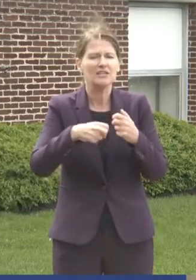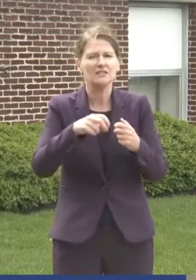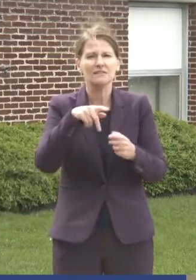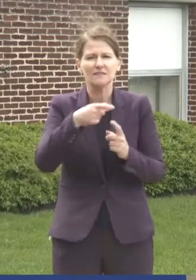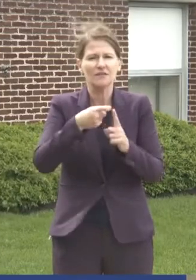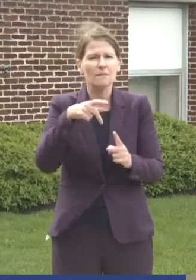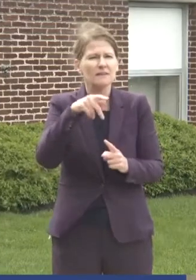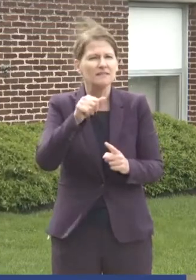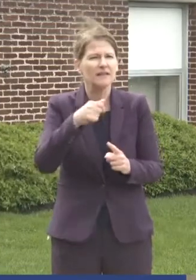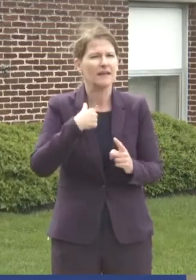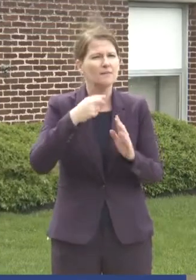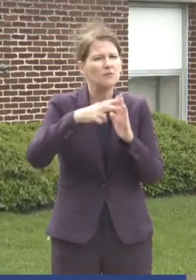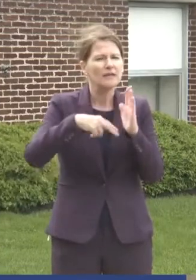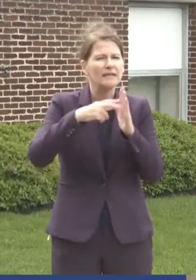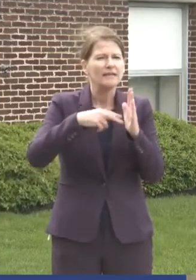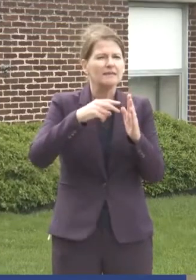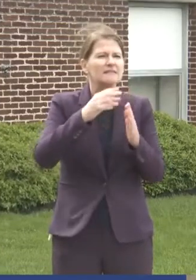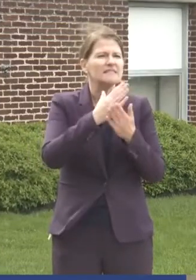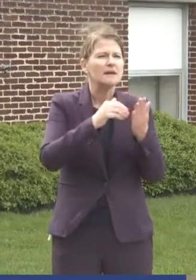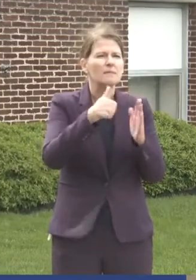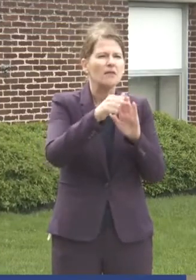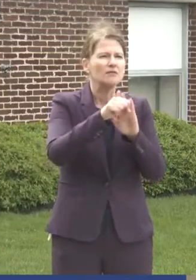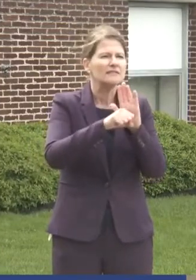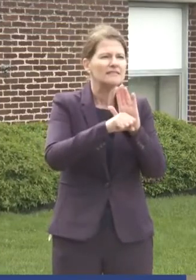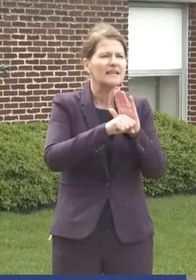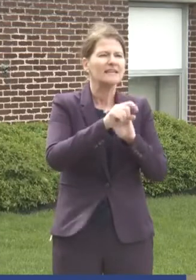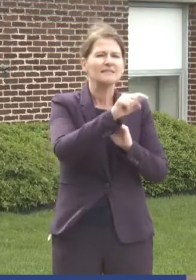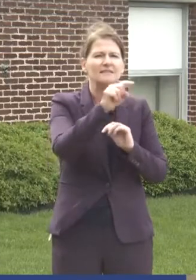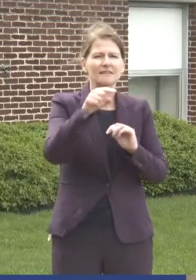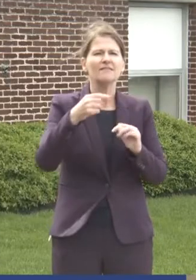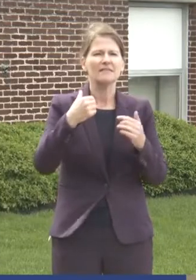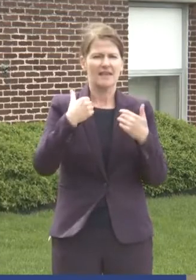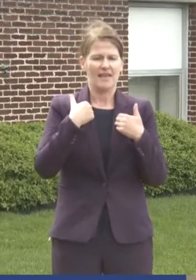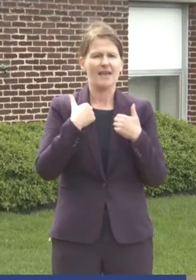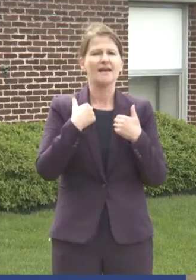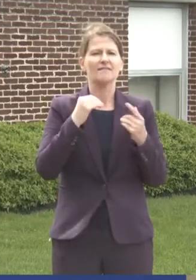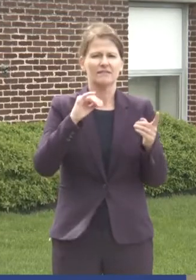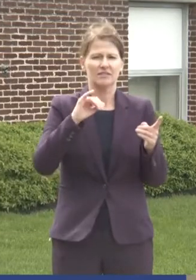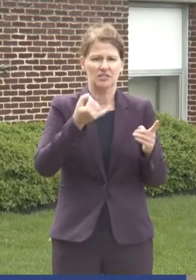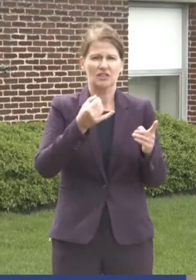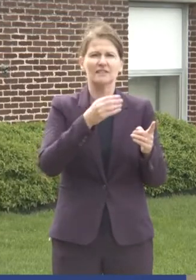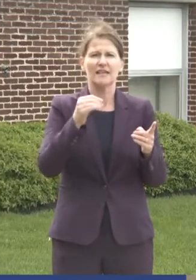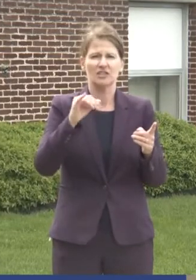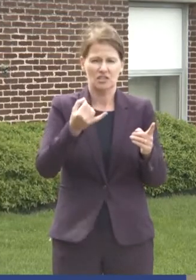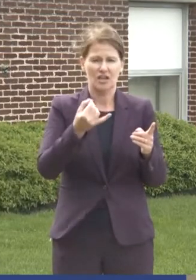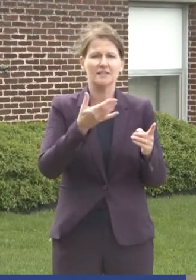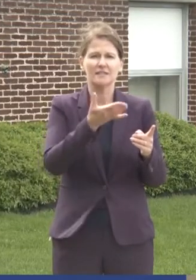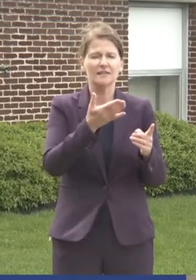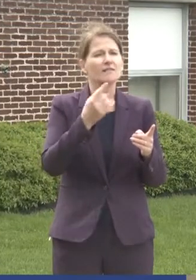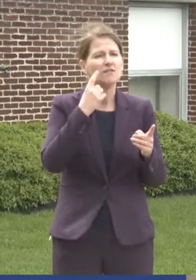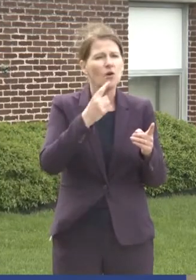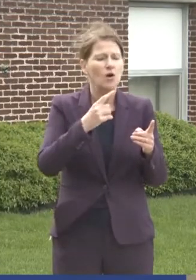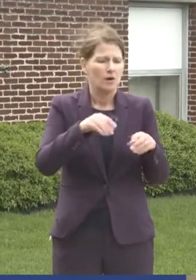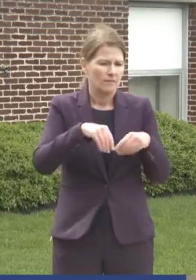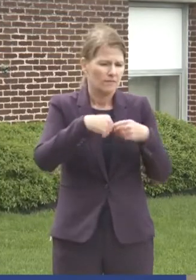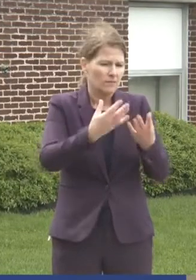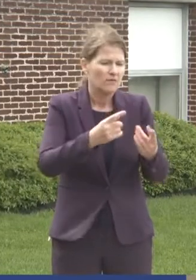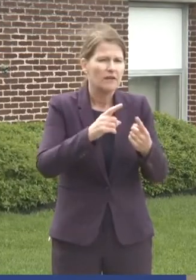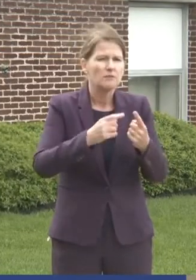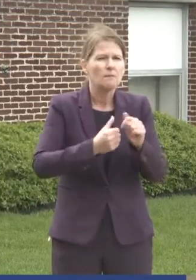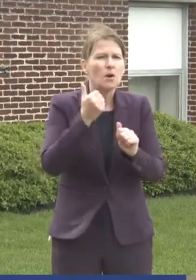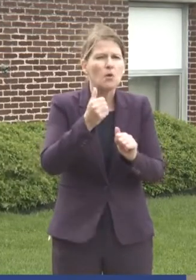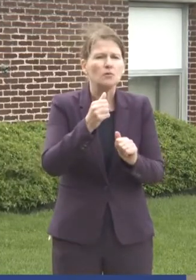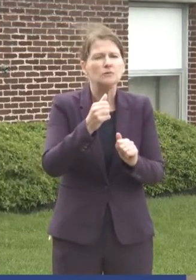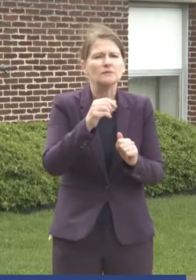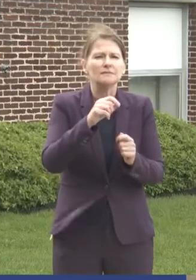I've been reading about some in some other states where they have geared the Johnson and Johnson for the most vulnerable populations like